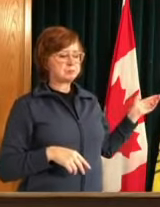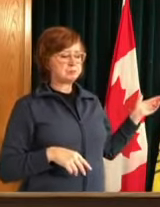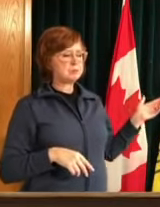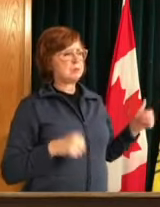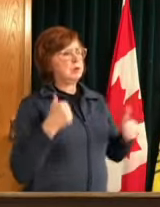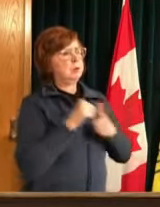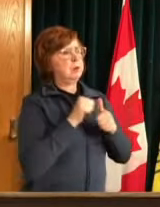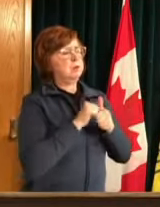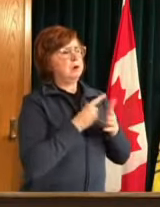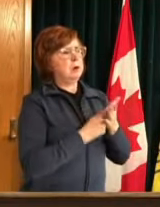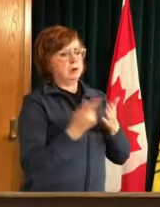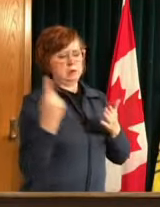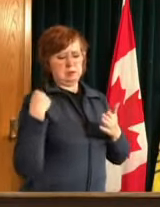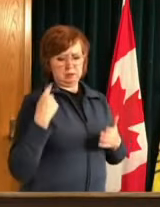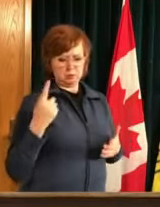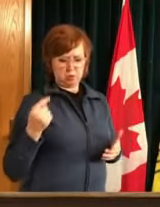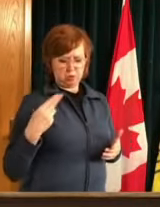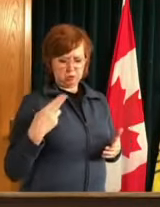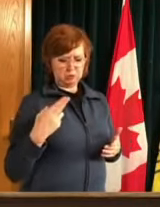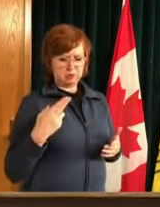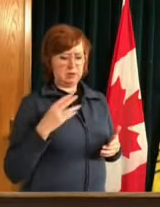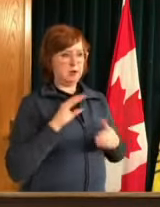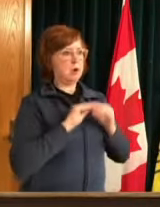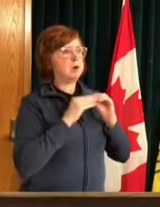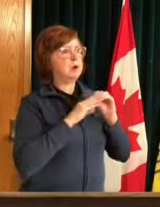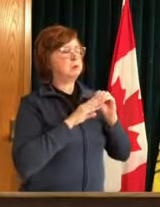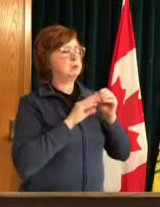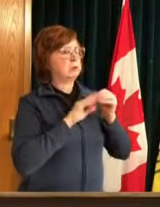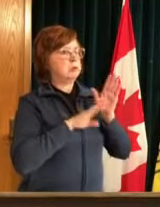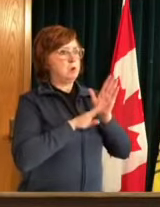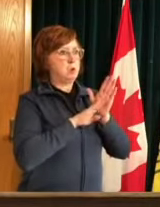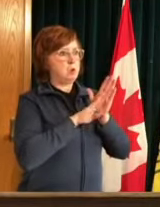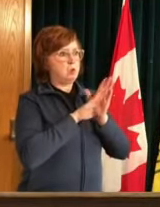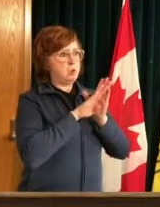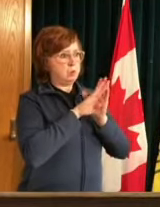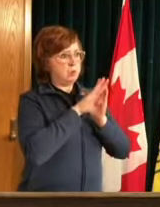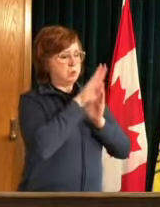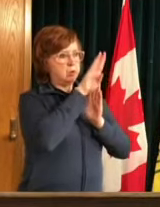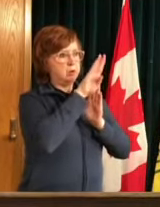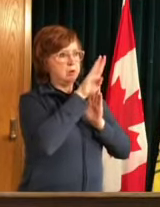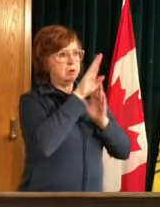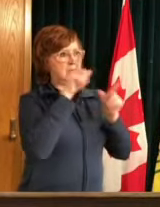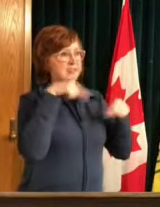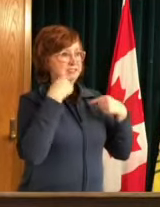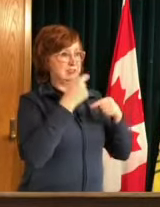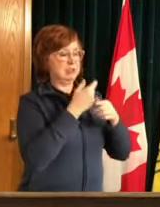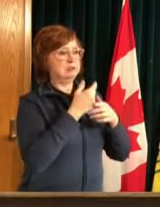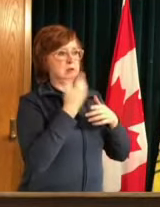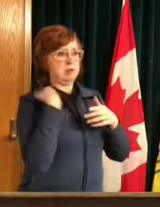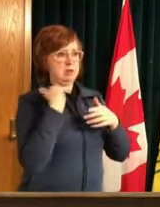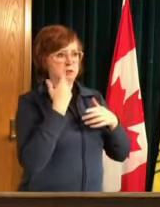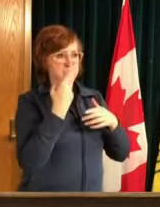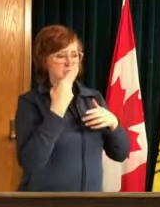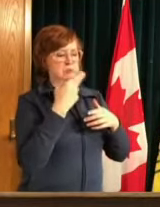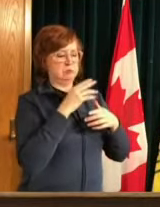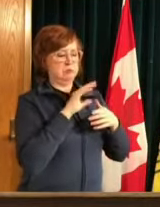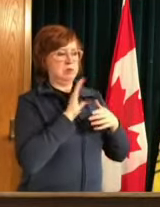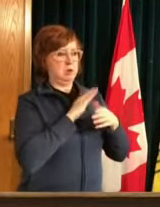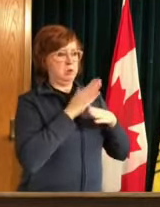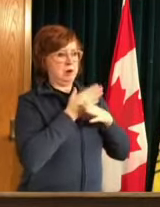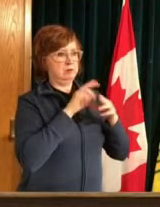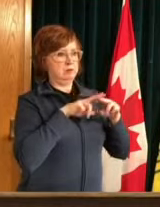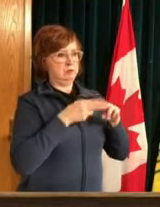thursday and and maybe uh they you know they have been down uh since last thursday down about 13 on our seven day average but that no means